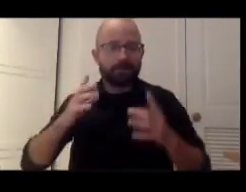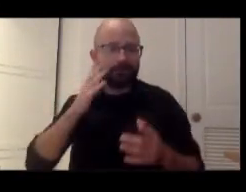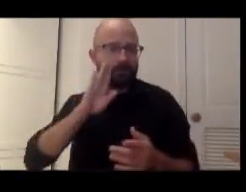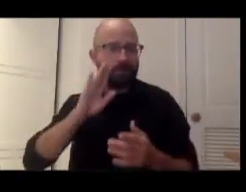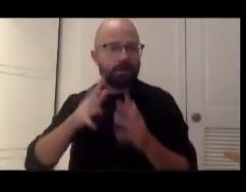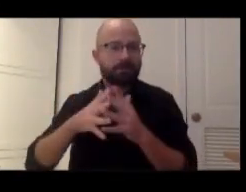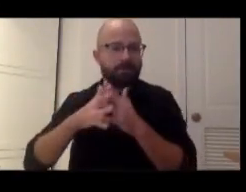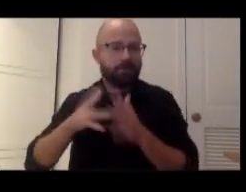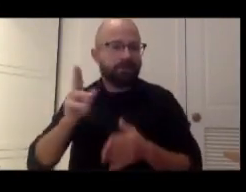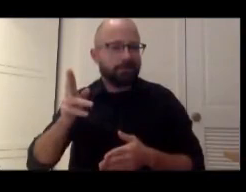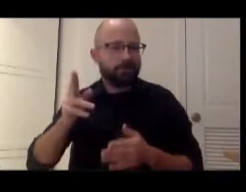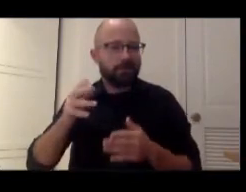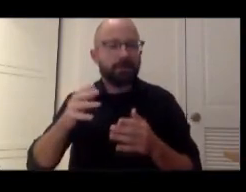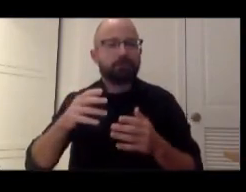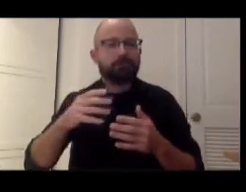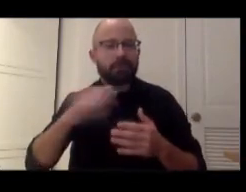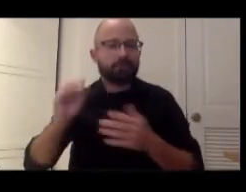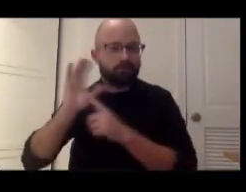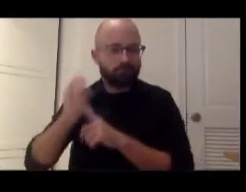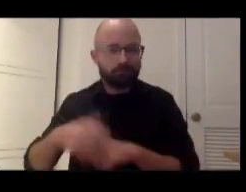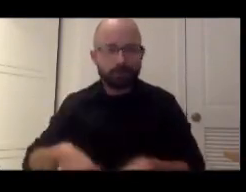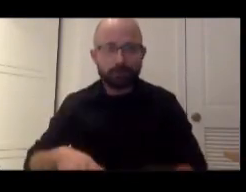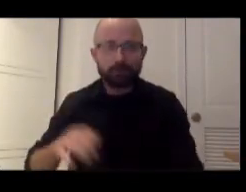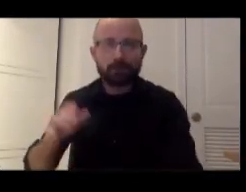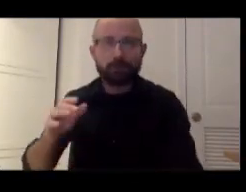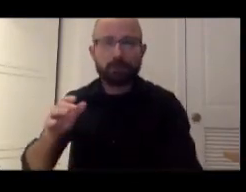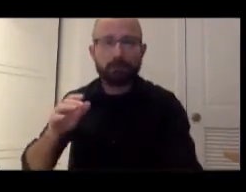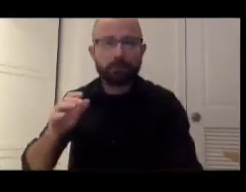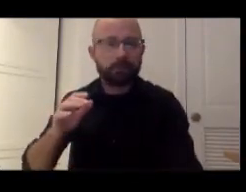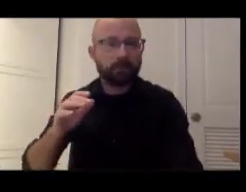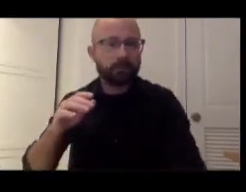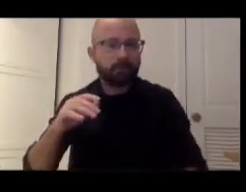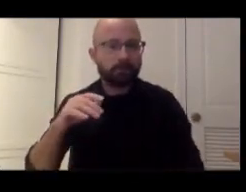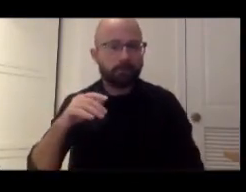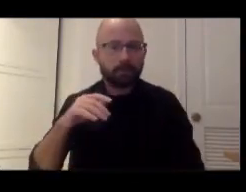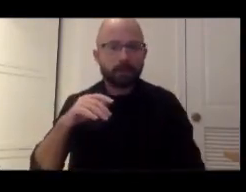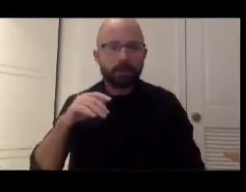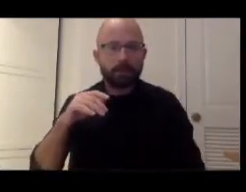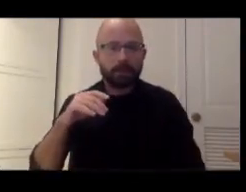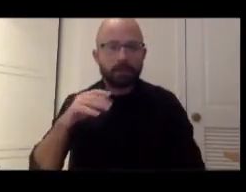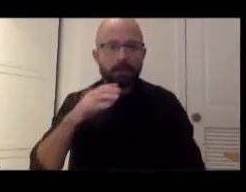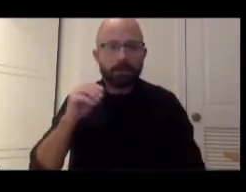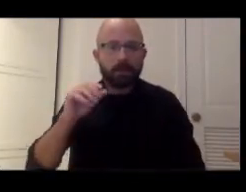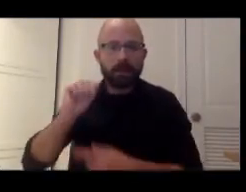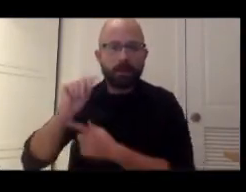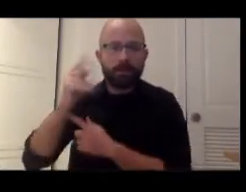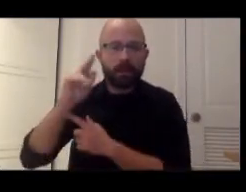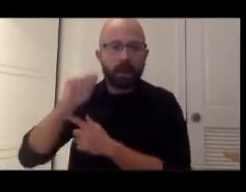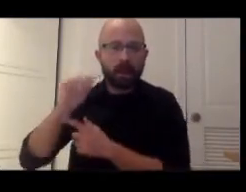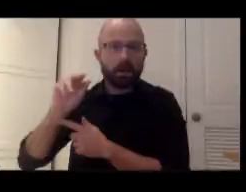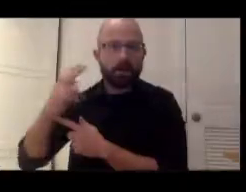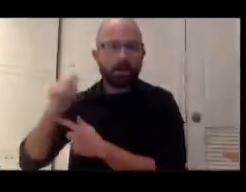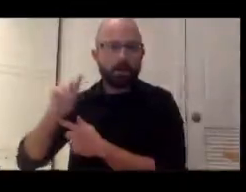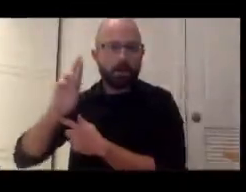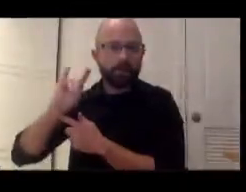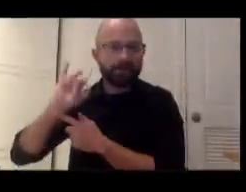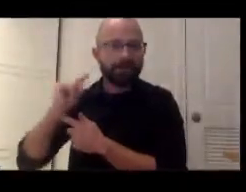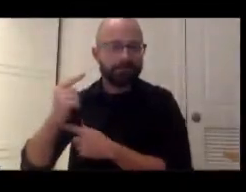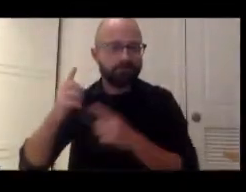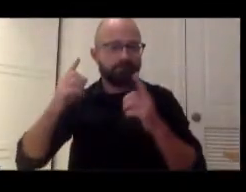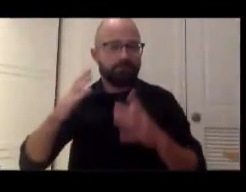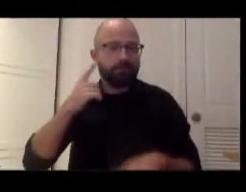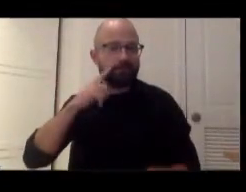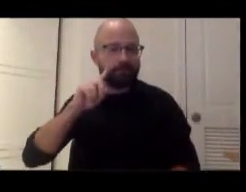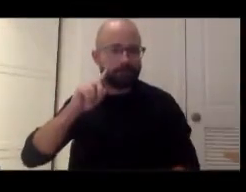And Anthea Hardick is the director of the National Museum of American History. So thank you all for joining us